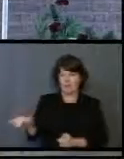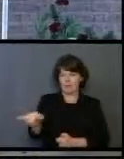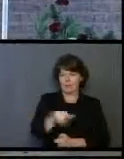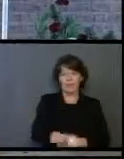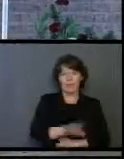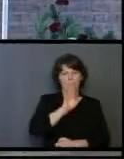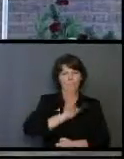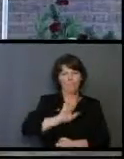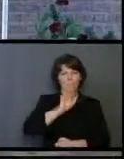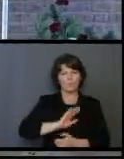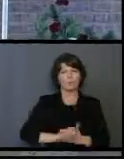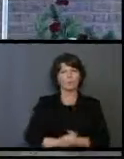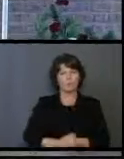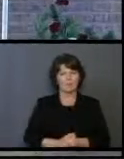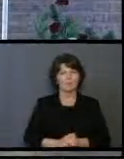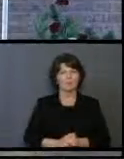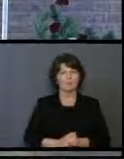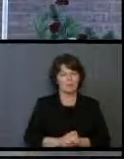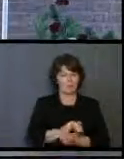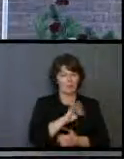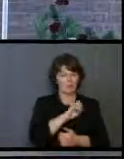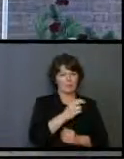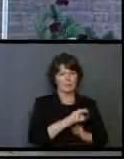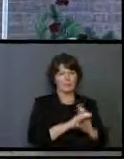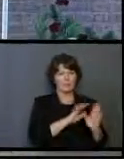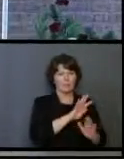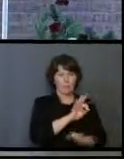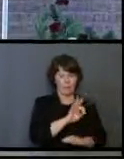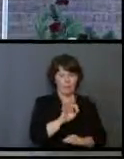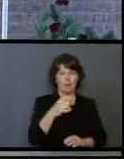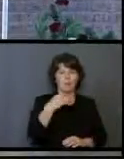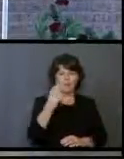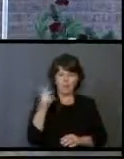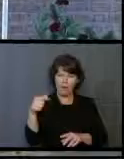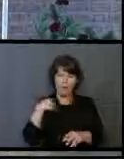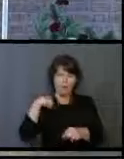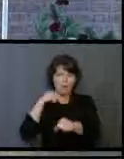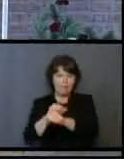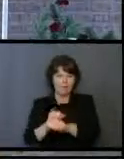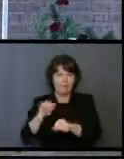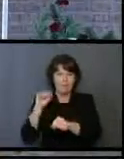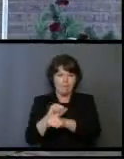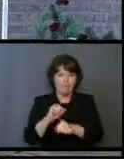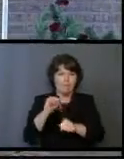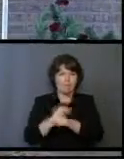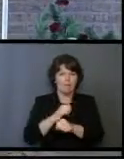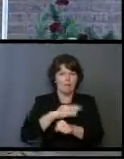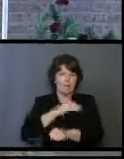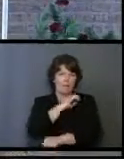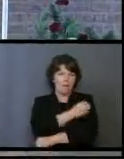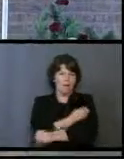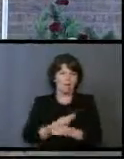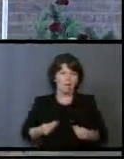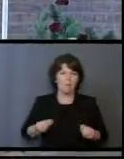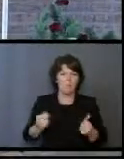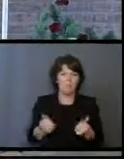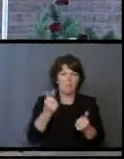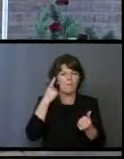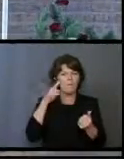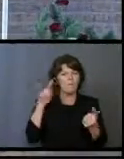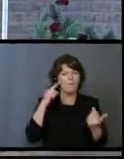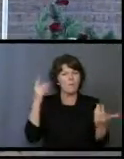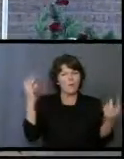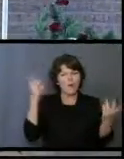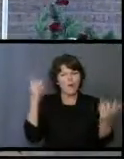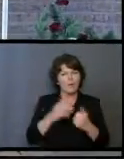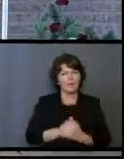From Isaiah, chapter 49, verse 4, I have labored in vain, I have spent my strength for nothing. It's the common